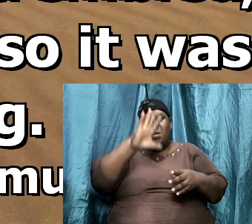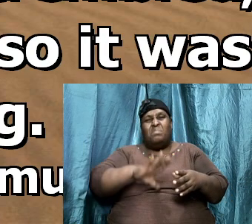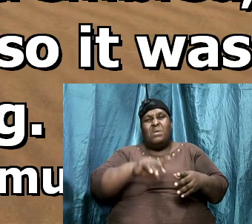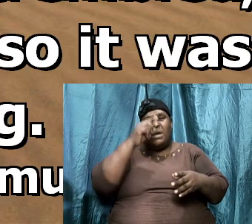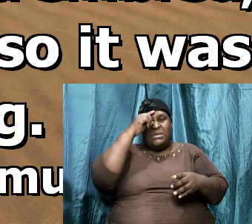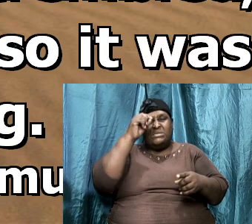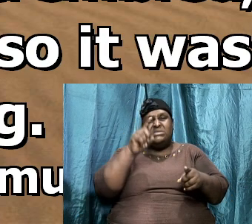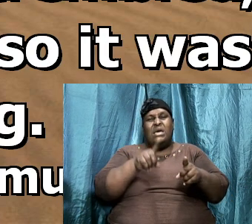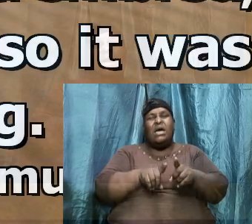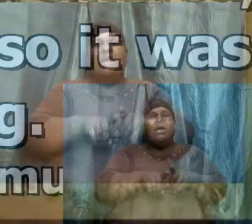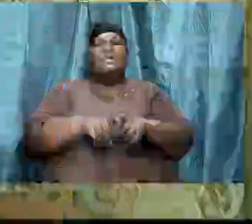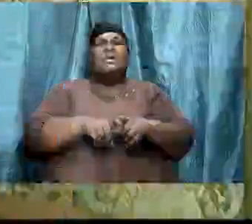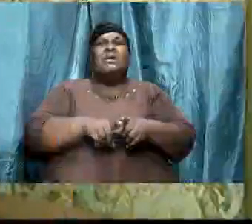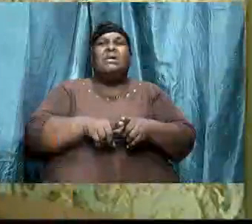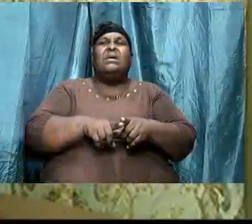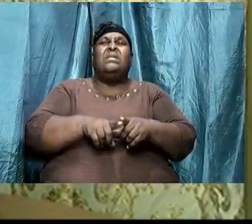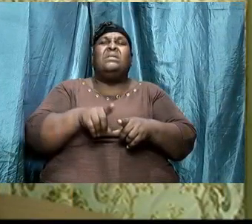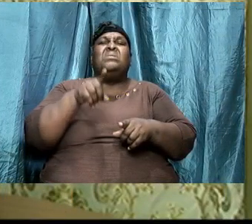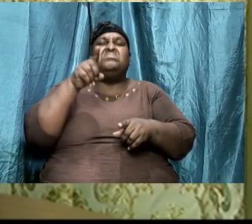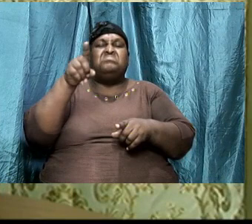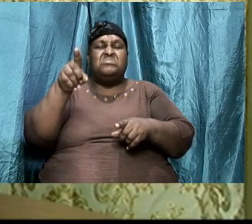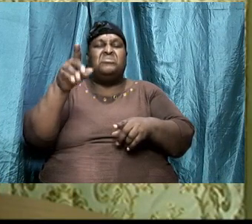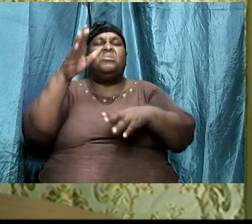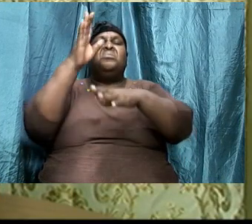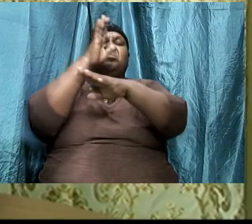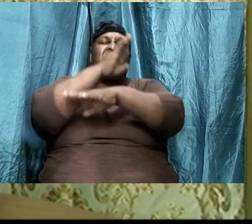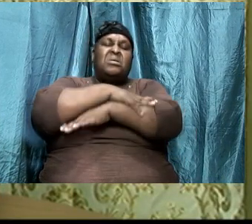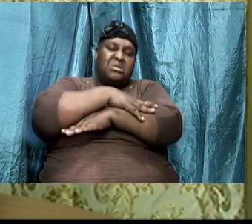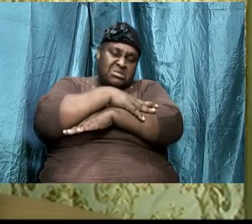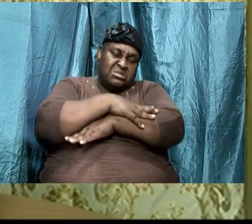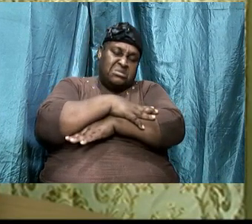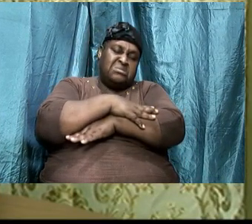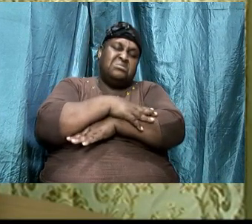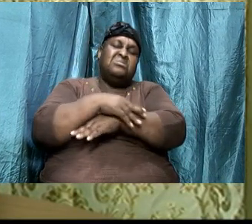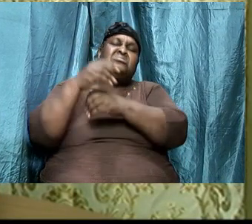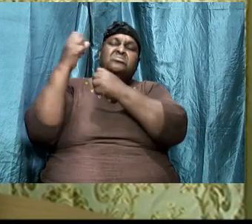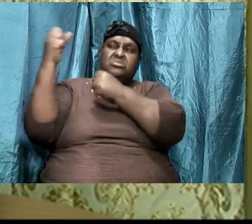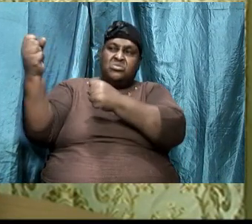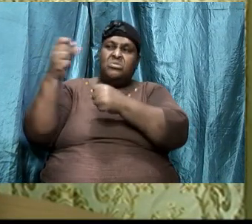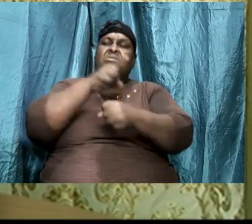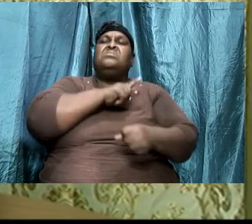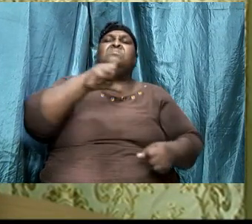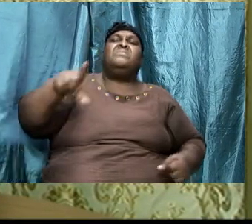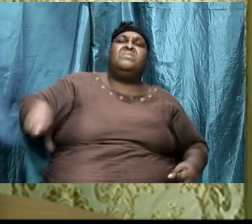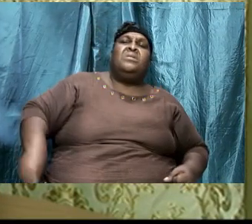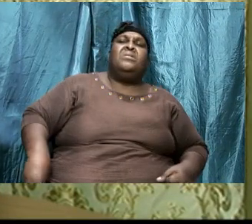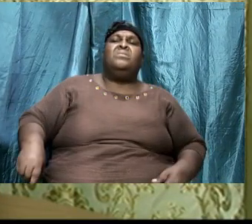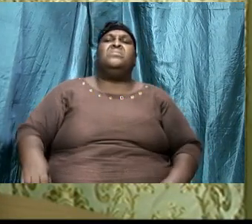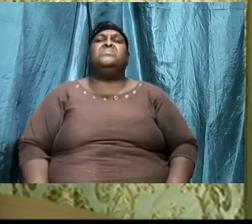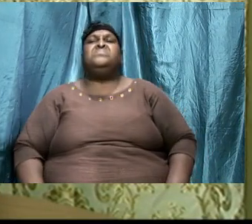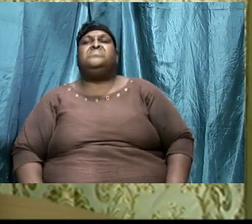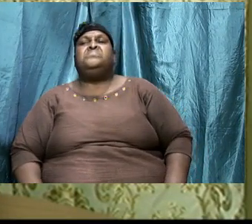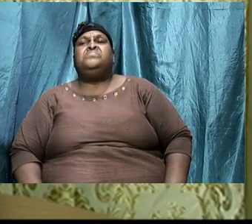he is going to rest upon the strength of the Lord